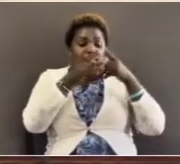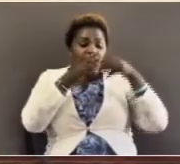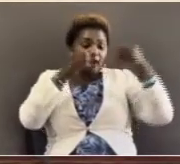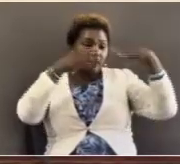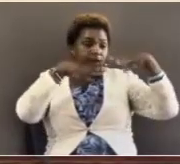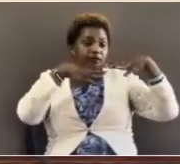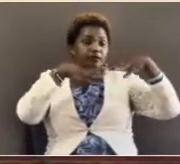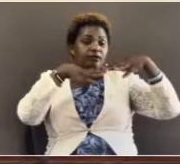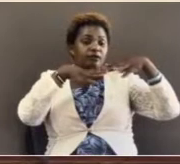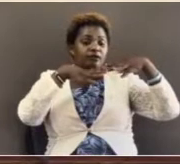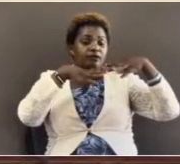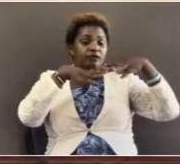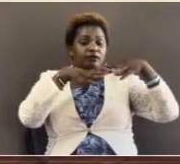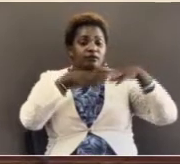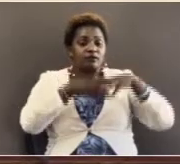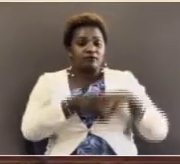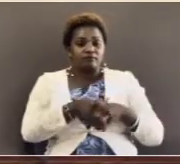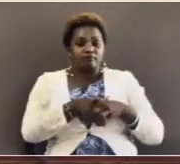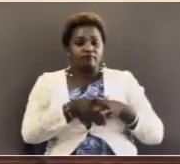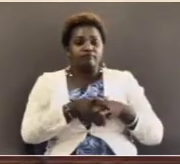into their existence.